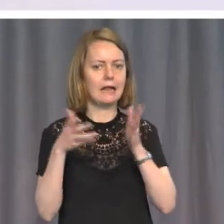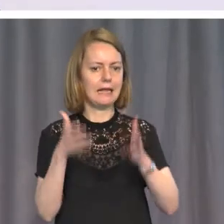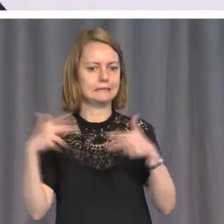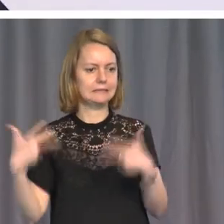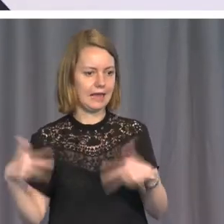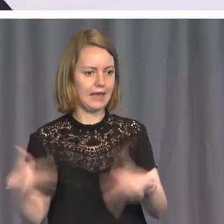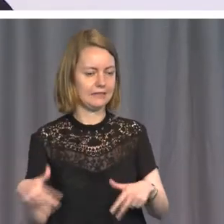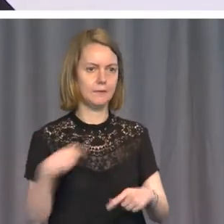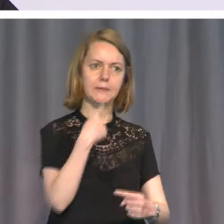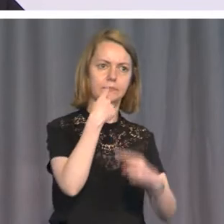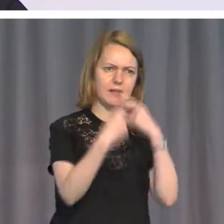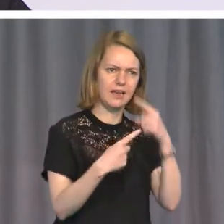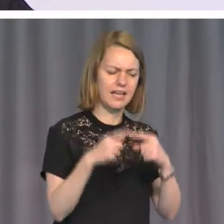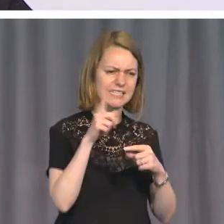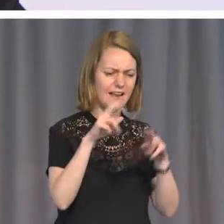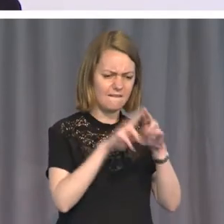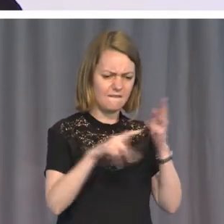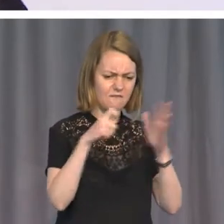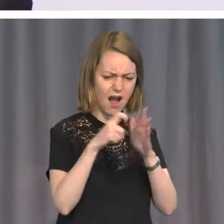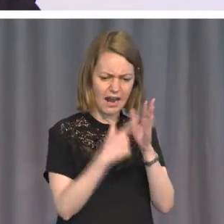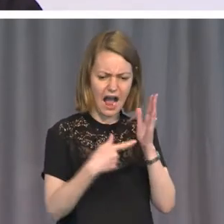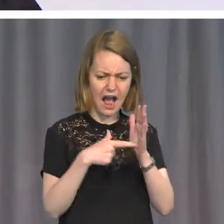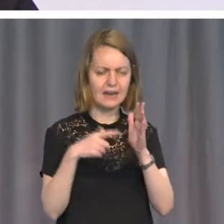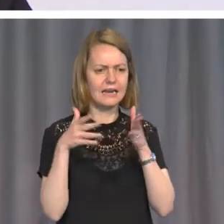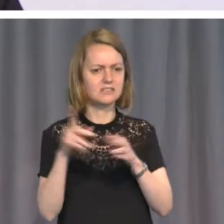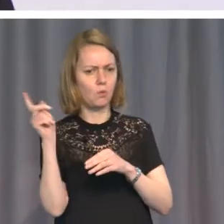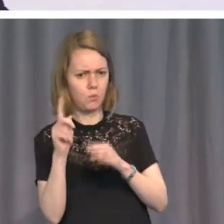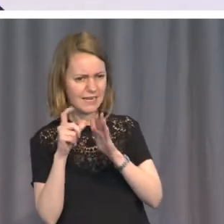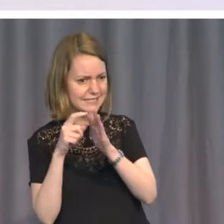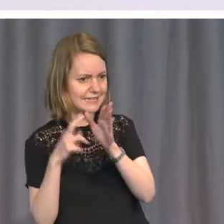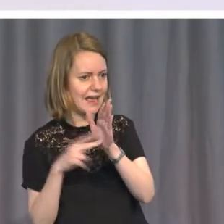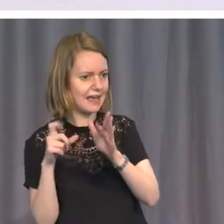And the judge said, fuck art, let's what, Mr. Robertson?